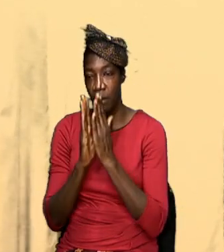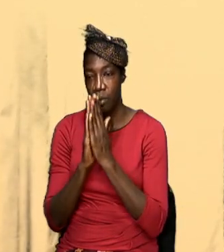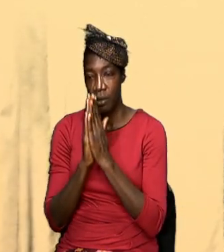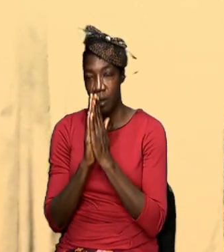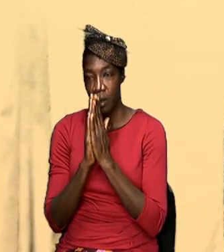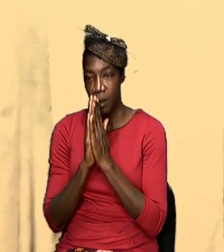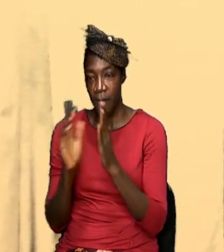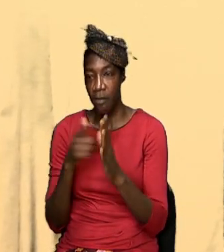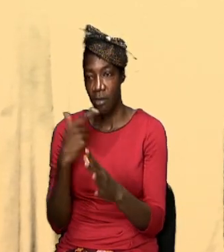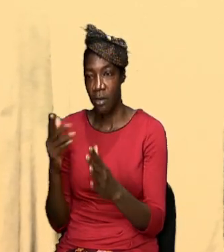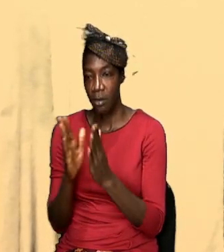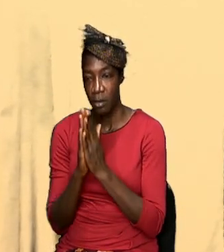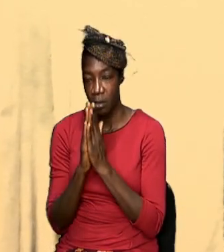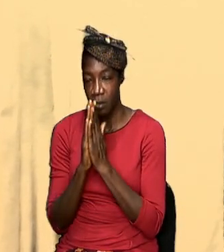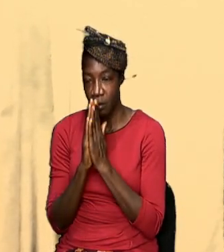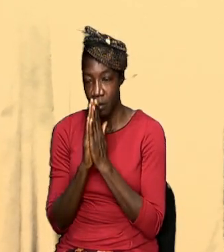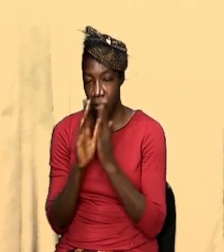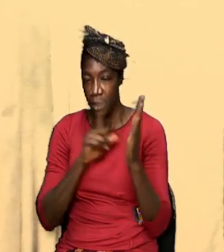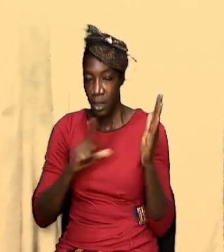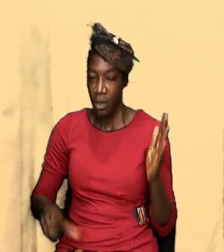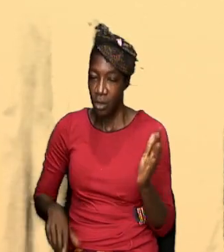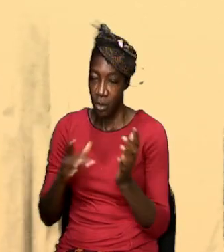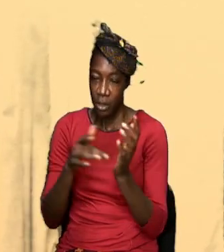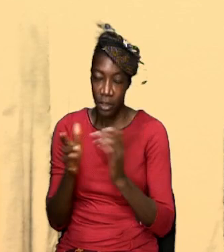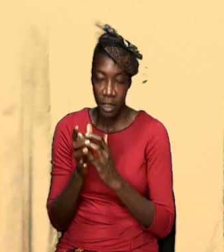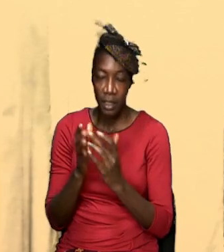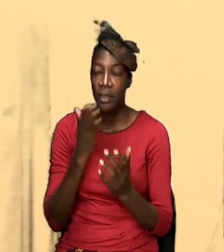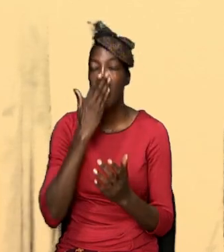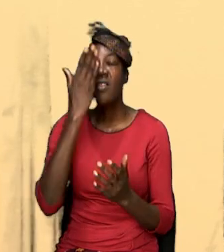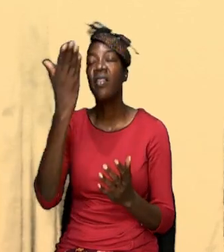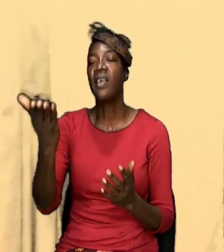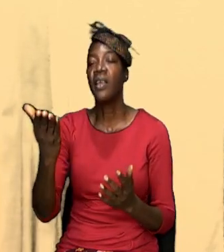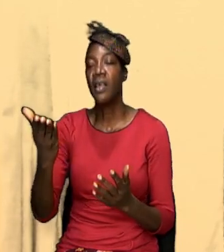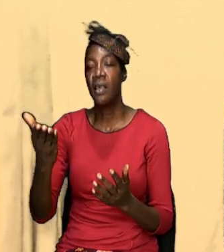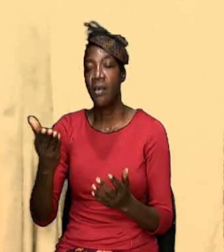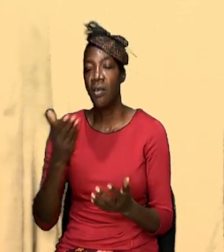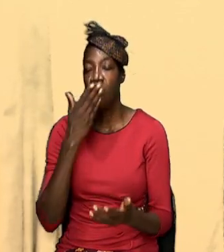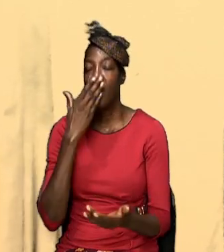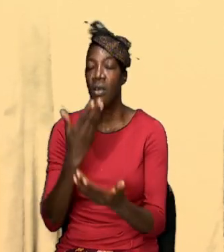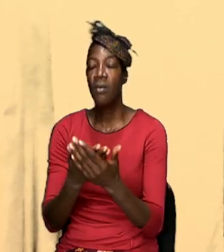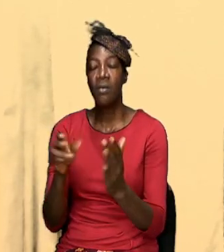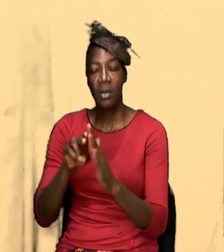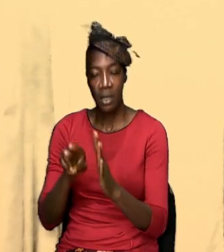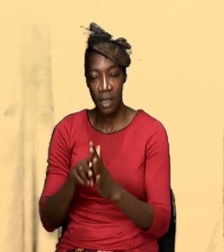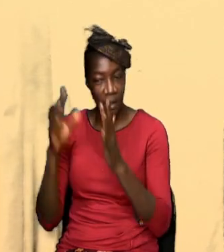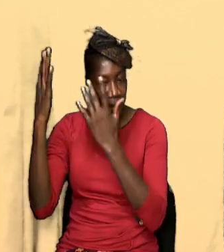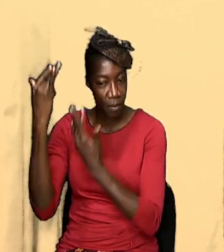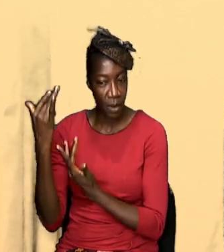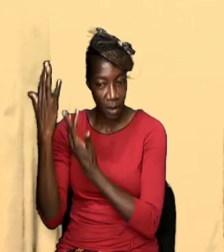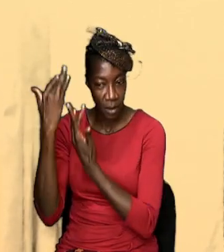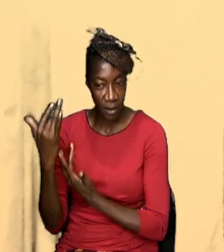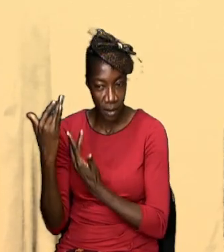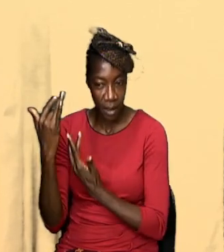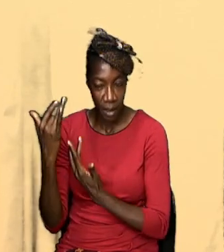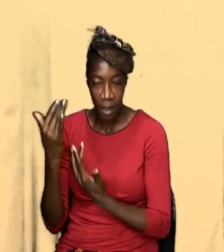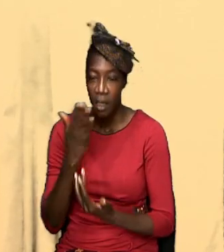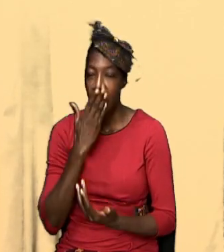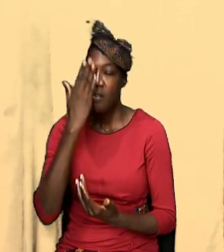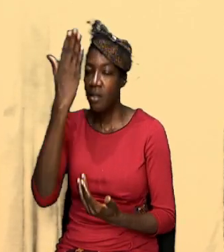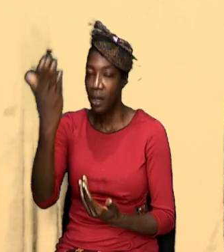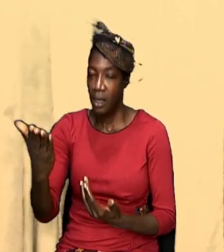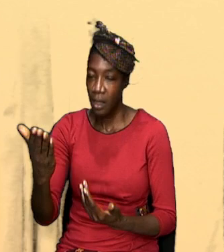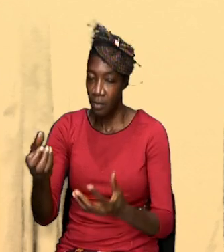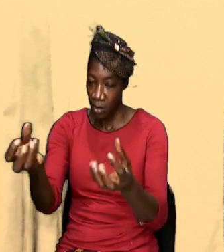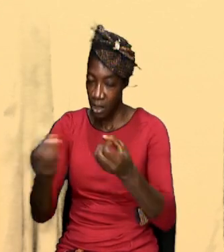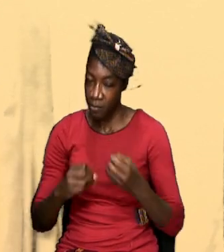we get started Lord Jesus we thank you for your goodness and your mercies dear God we thank you for